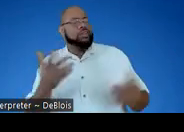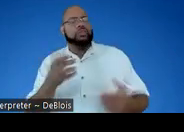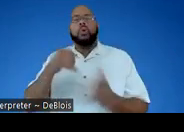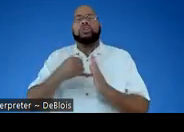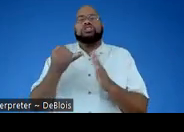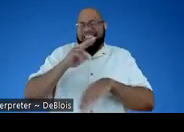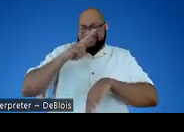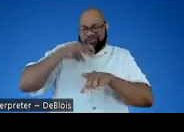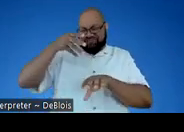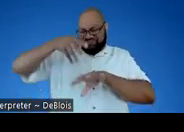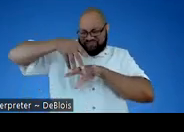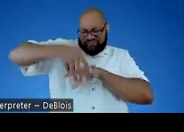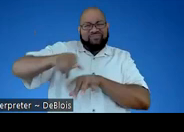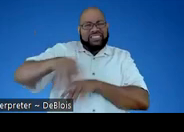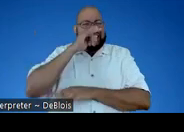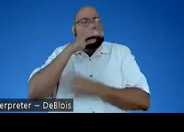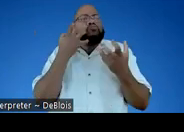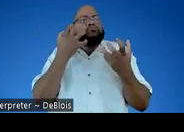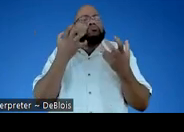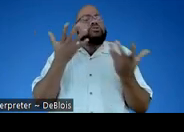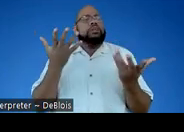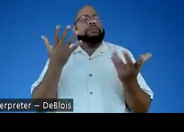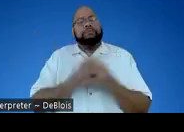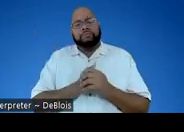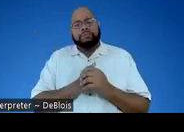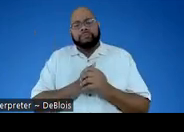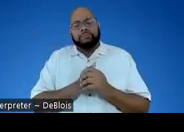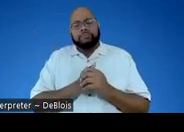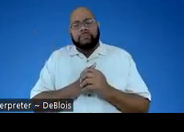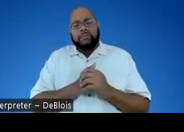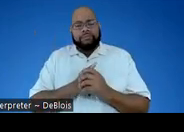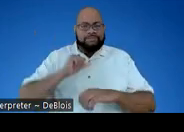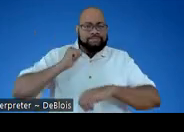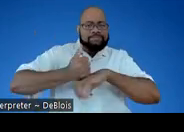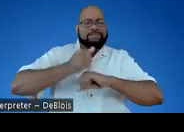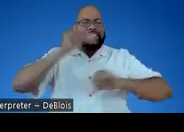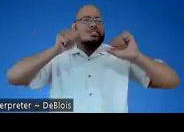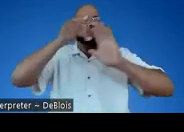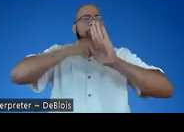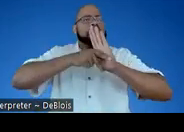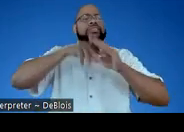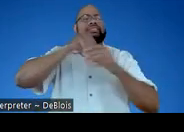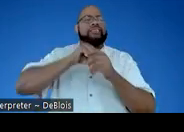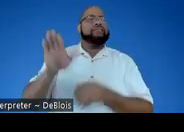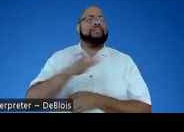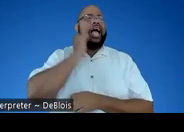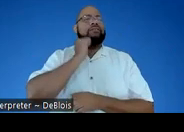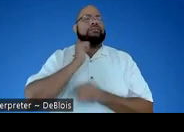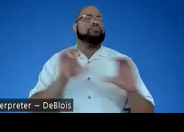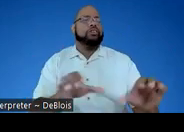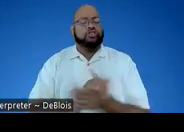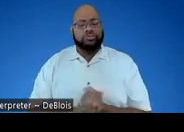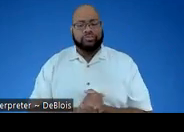it's just natural for little kids to want to, to put those scientific principles into their everyday actions.